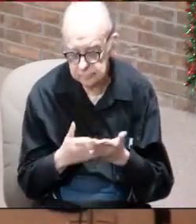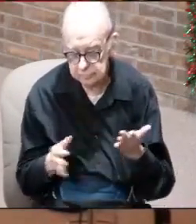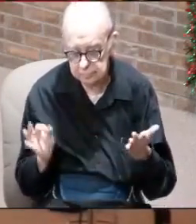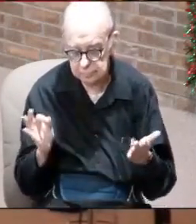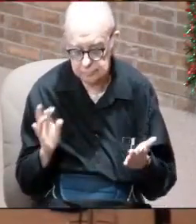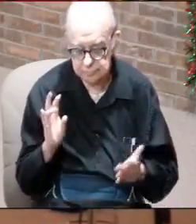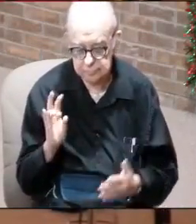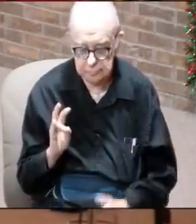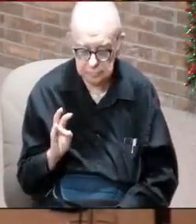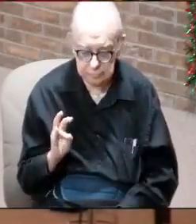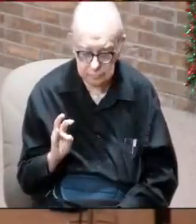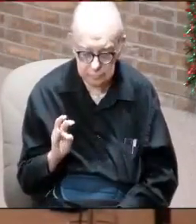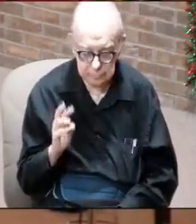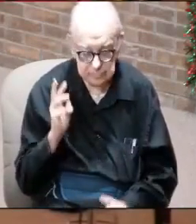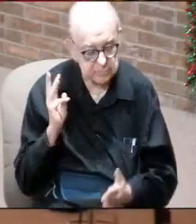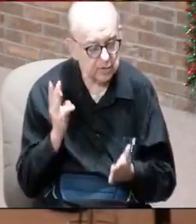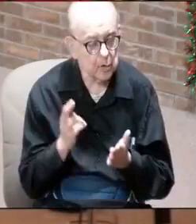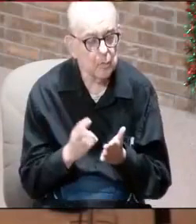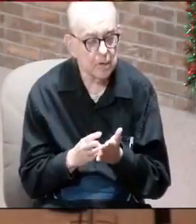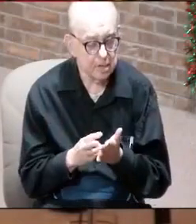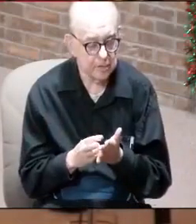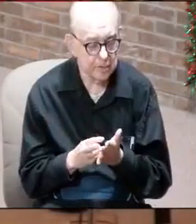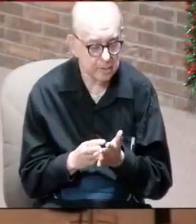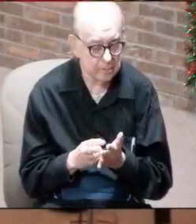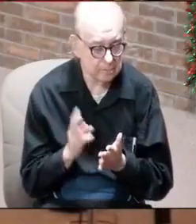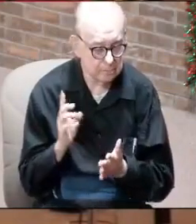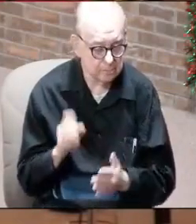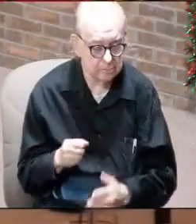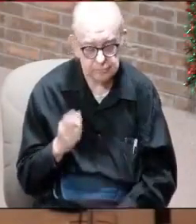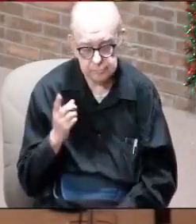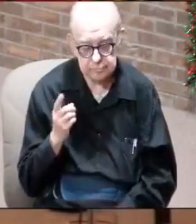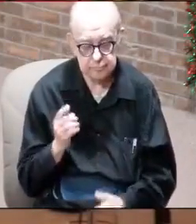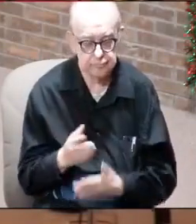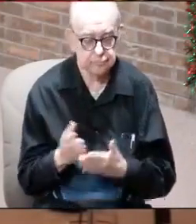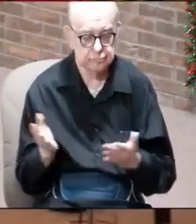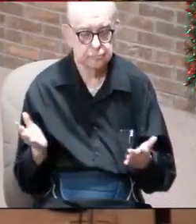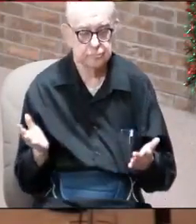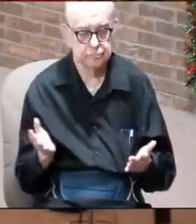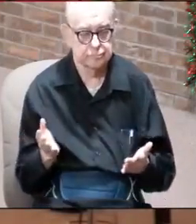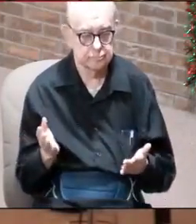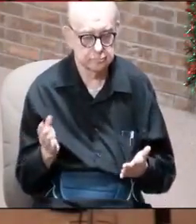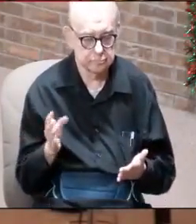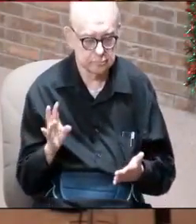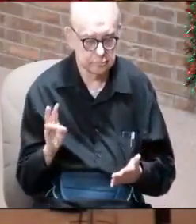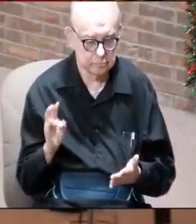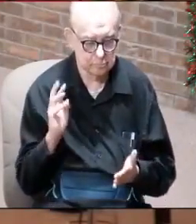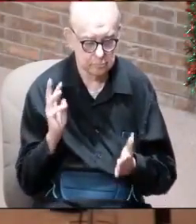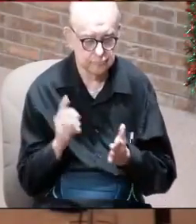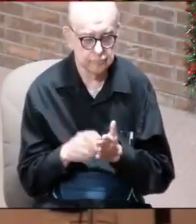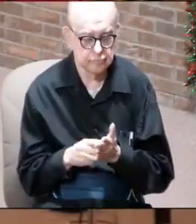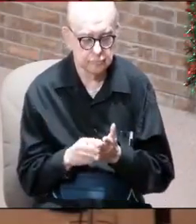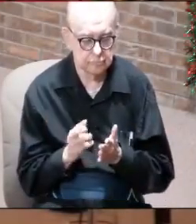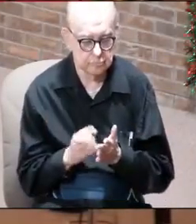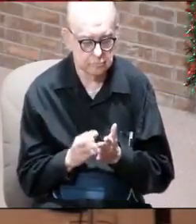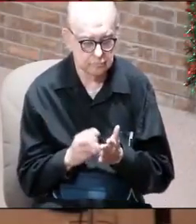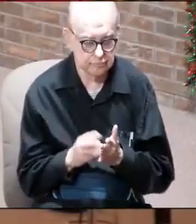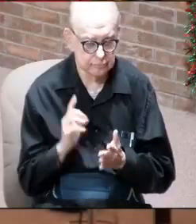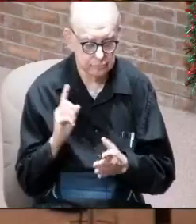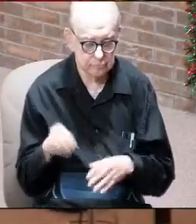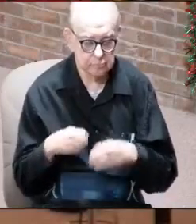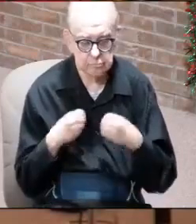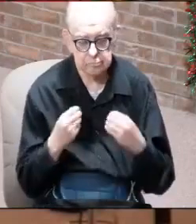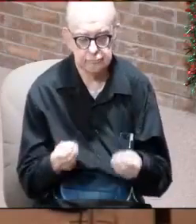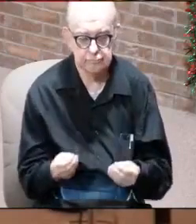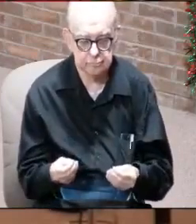the seven witnesses. And you have to understand something. the seven witnesses were